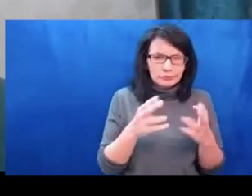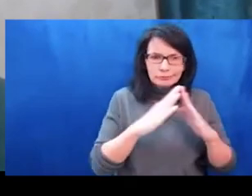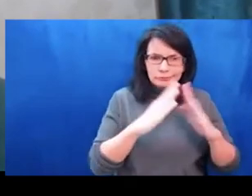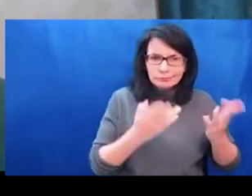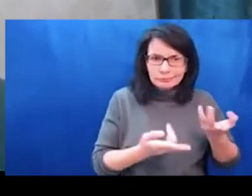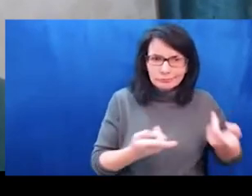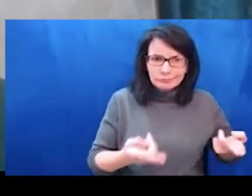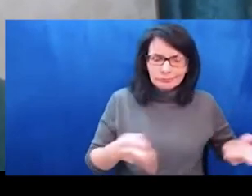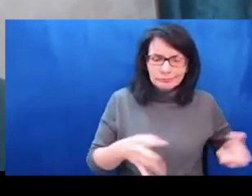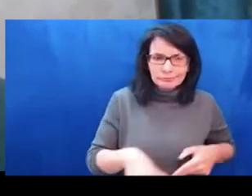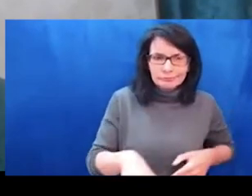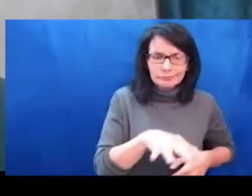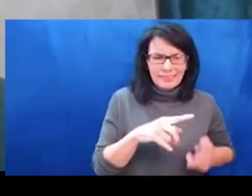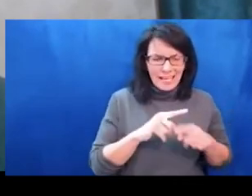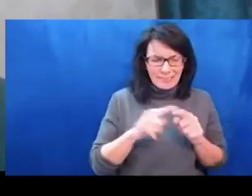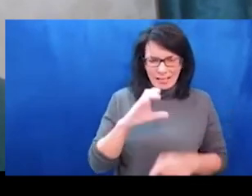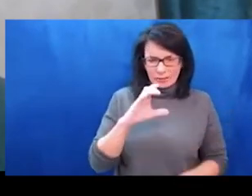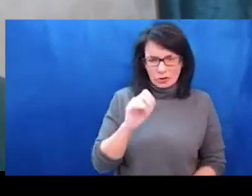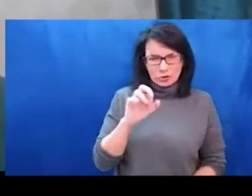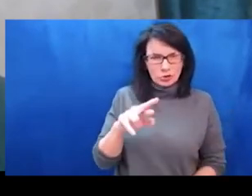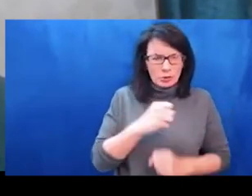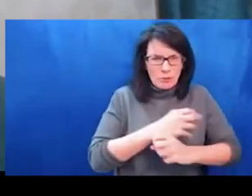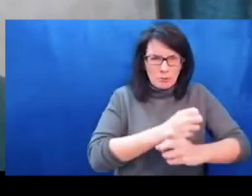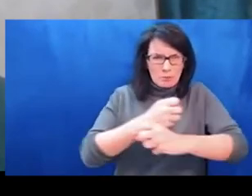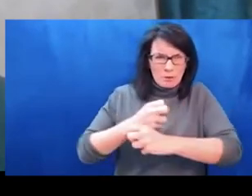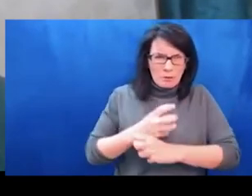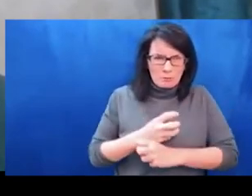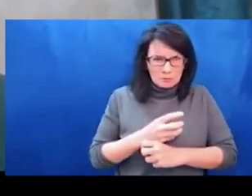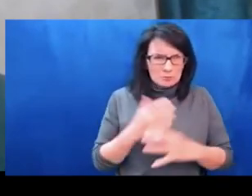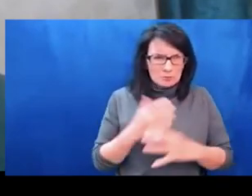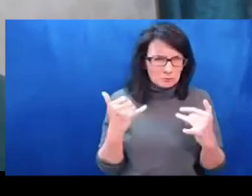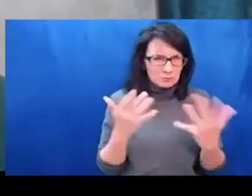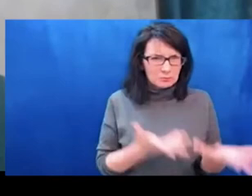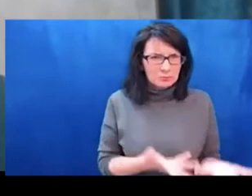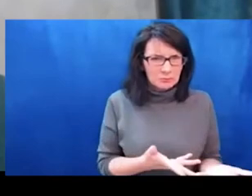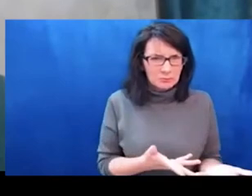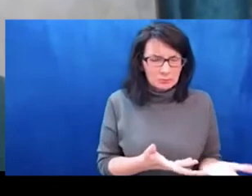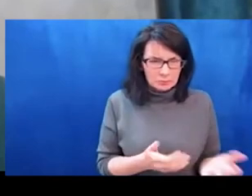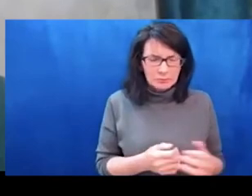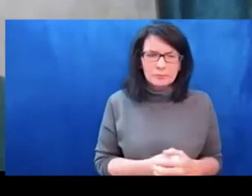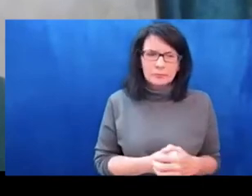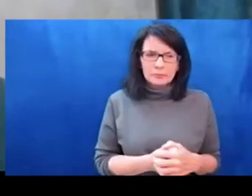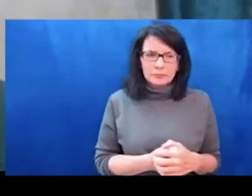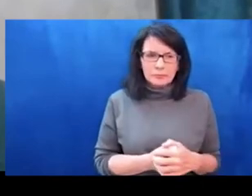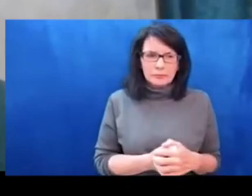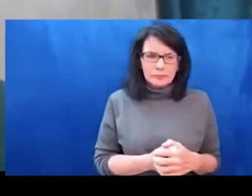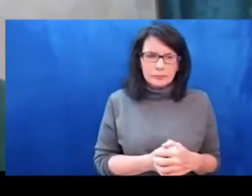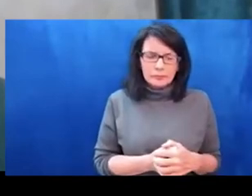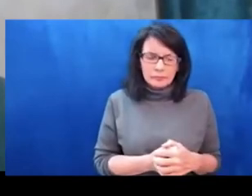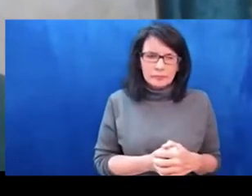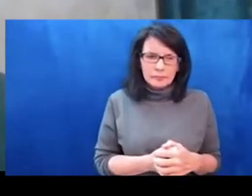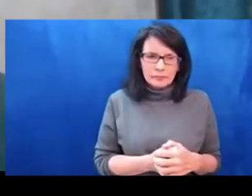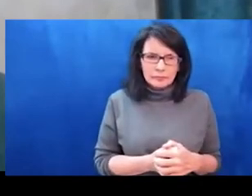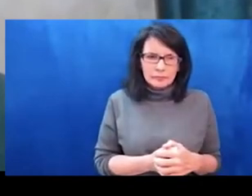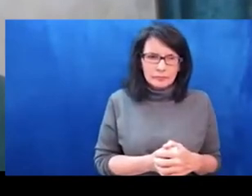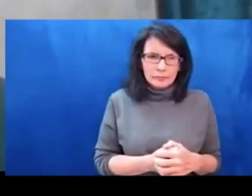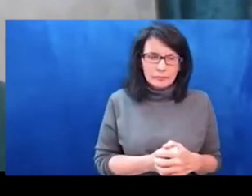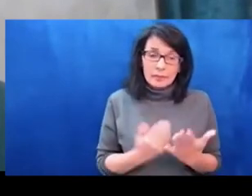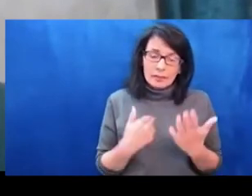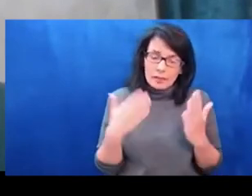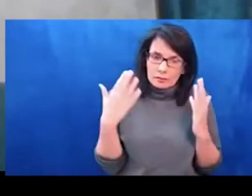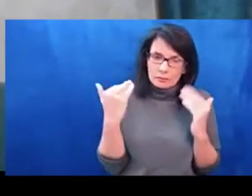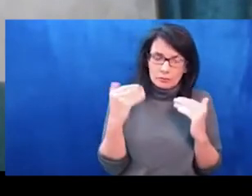army tested more than 320 types of various advanced weapons during the military operations.